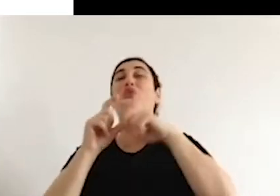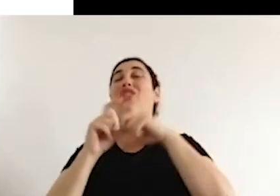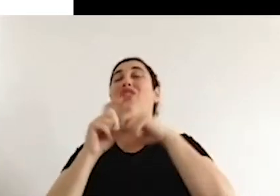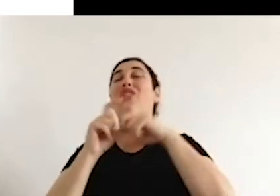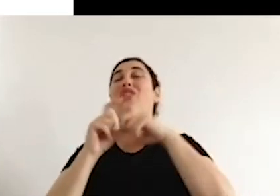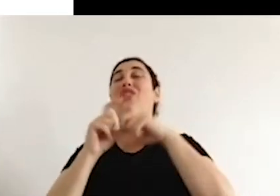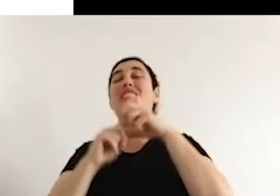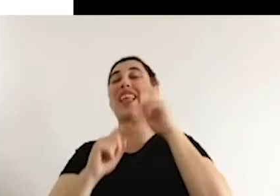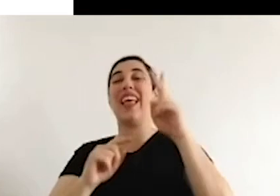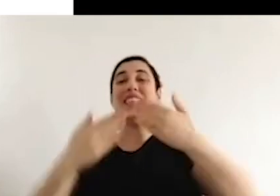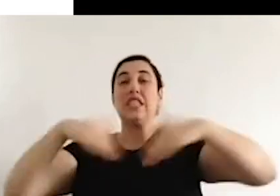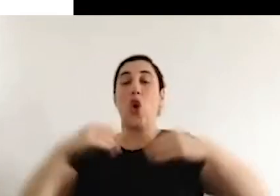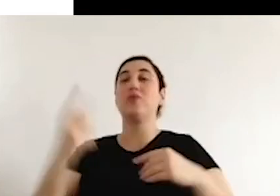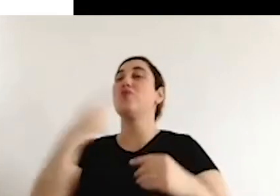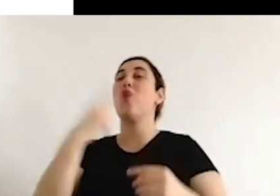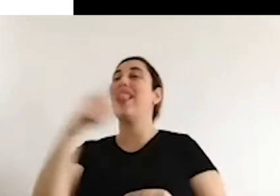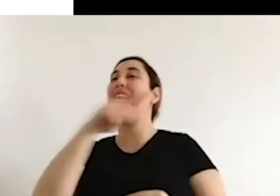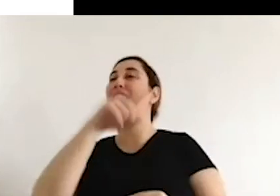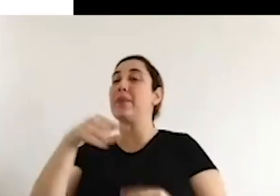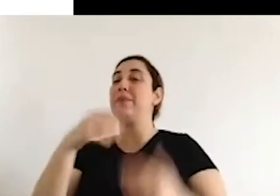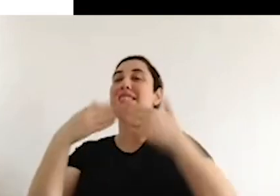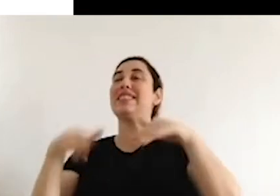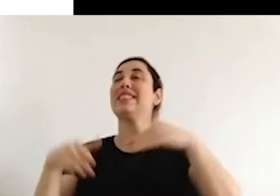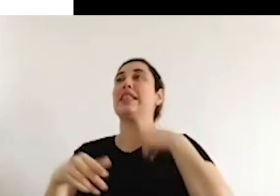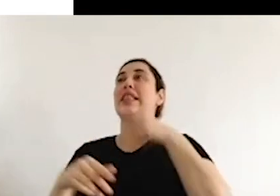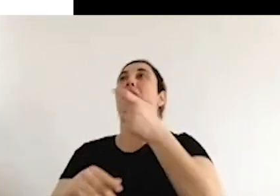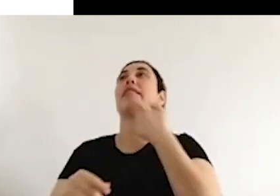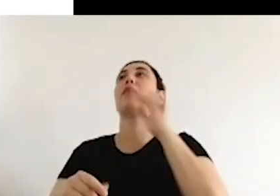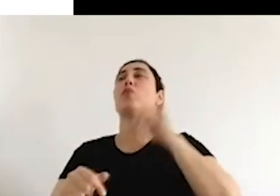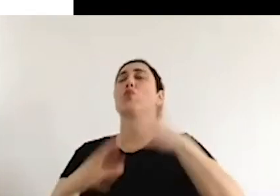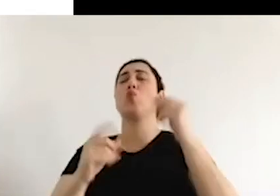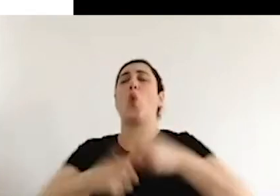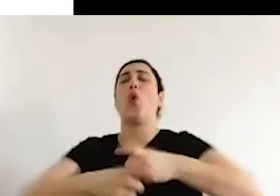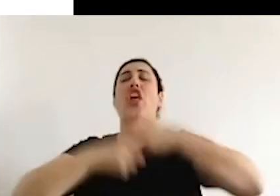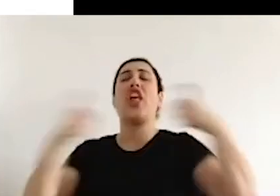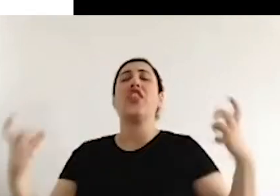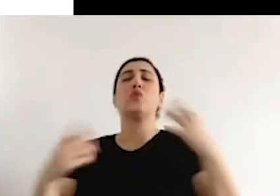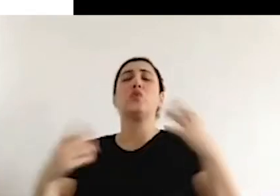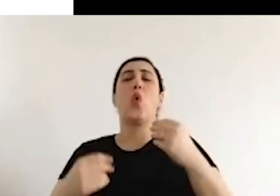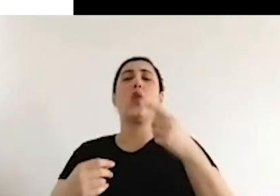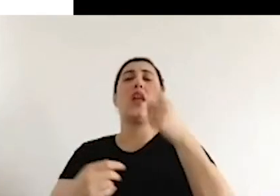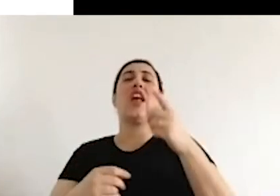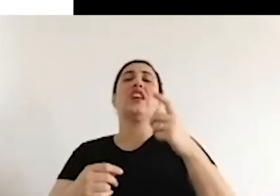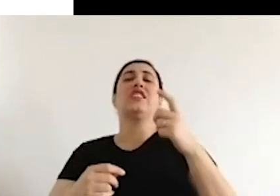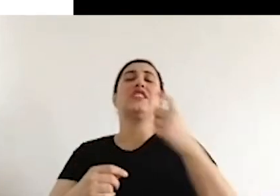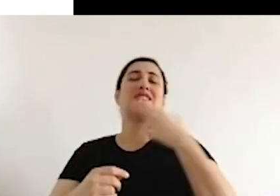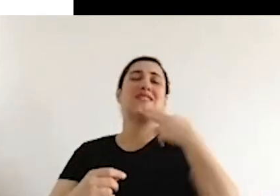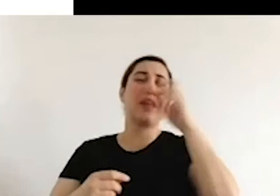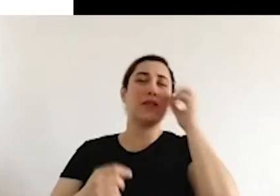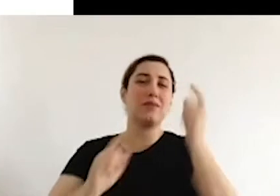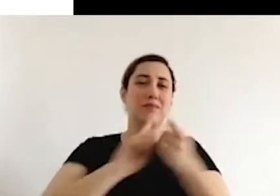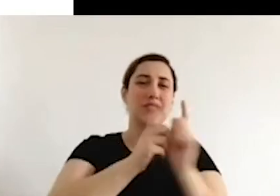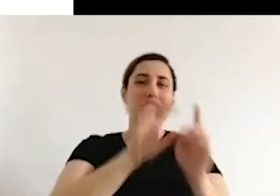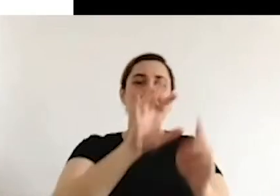We should not limit ourselves to the classification made by Kasmuch. Today, we are also faced with